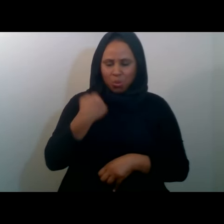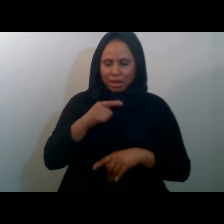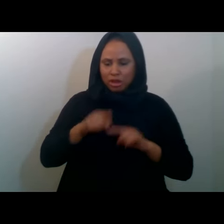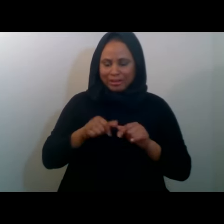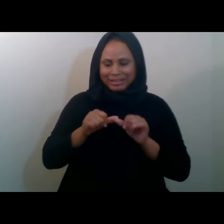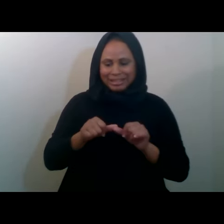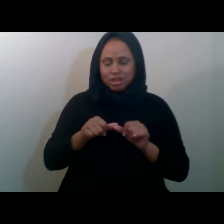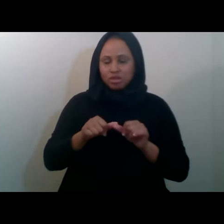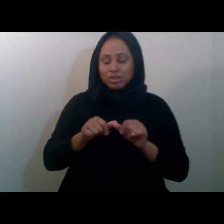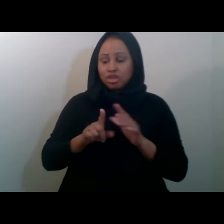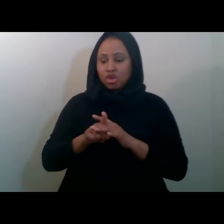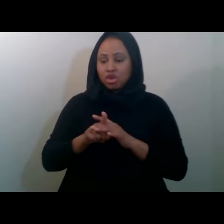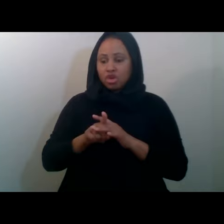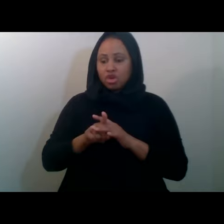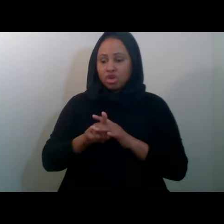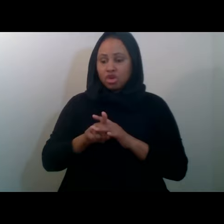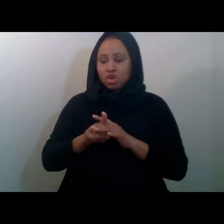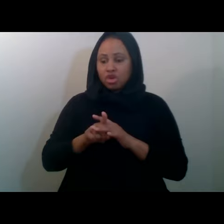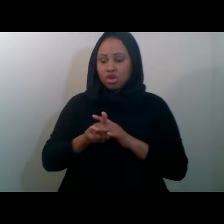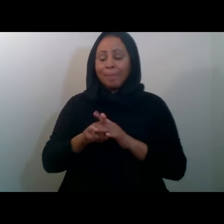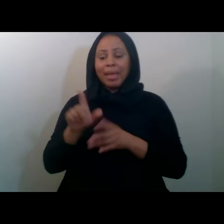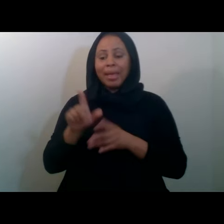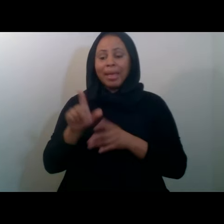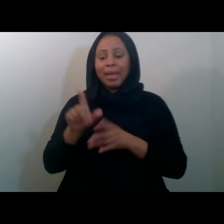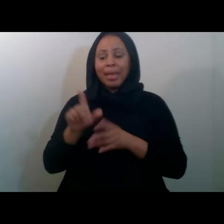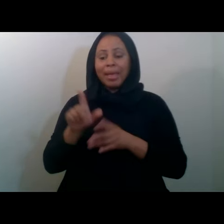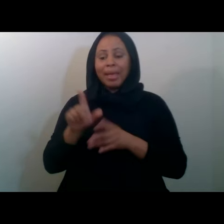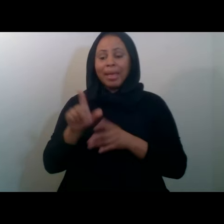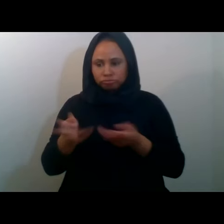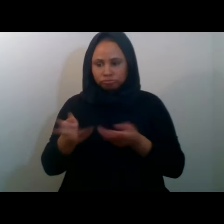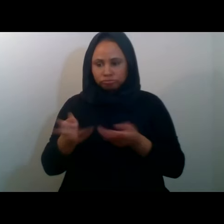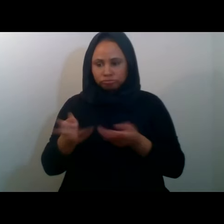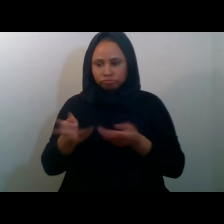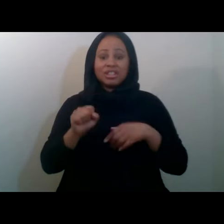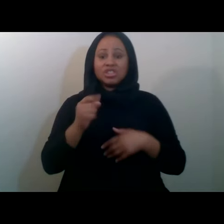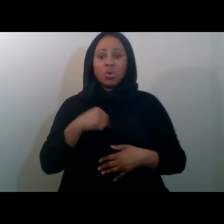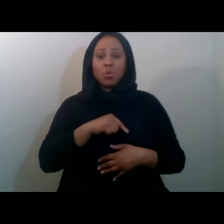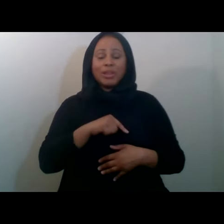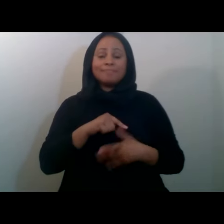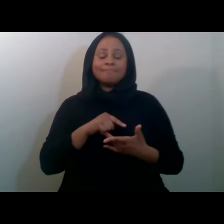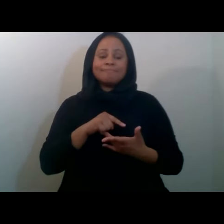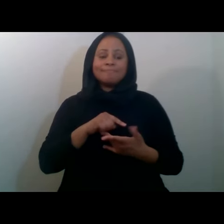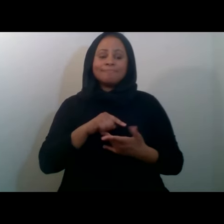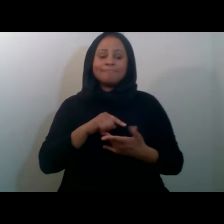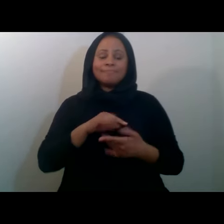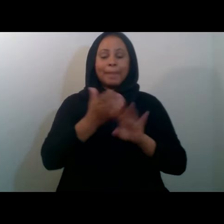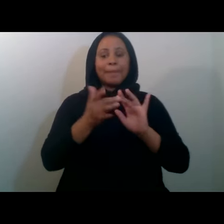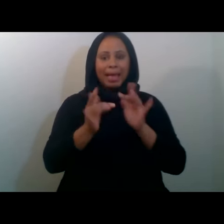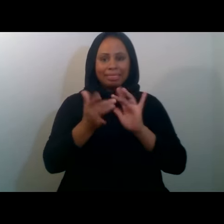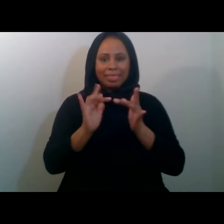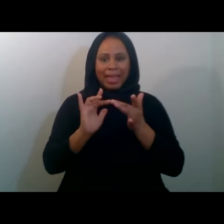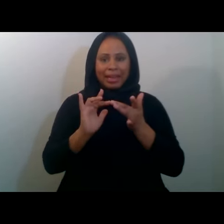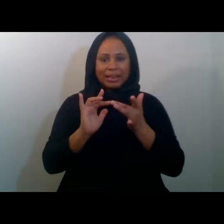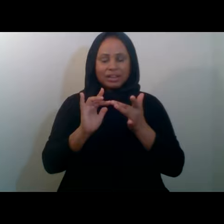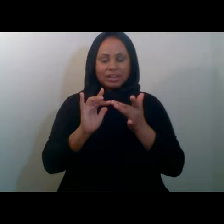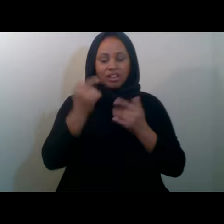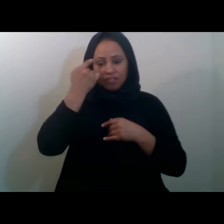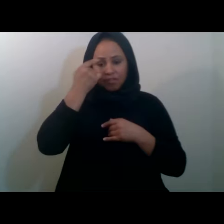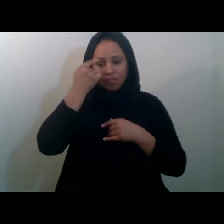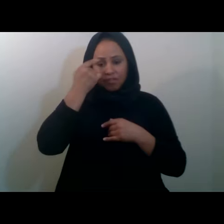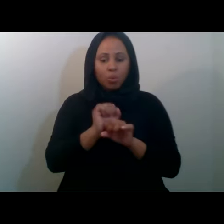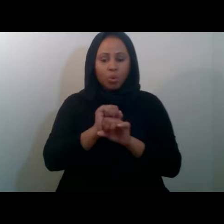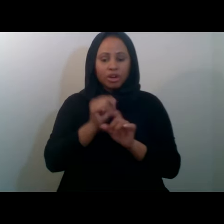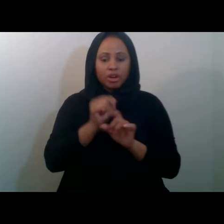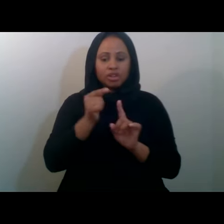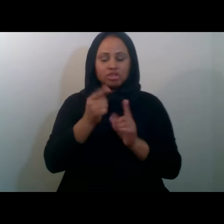we decided to do was go online for all work for Zakat. So, essentially,